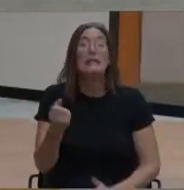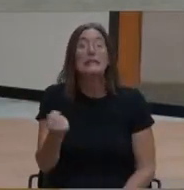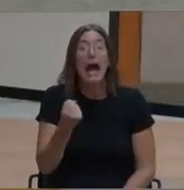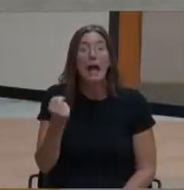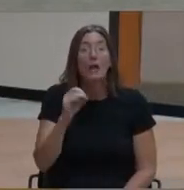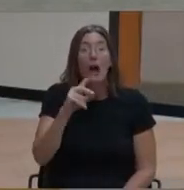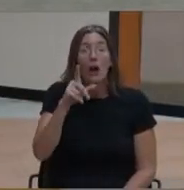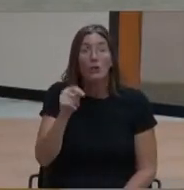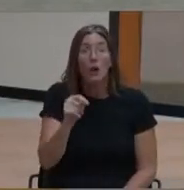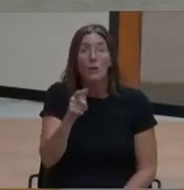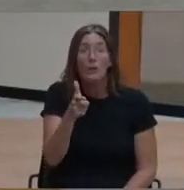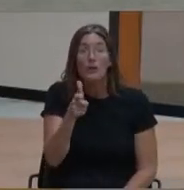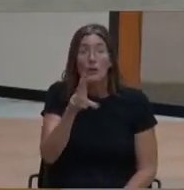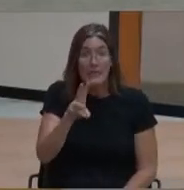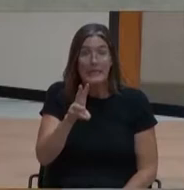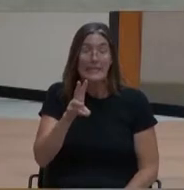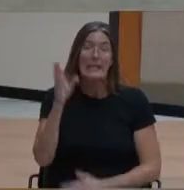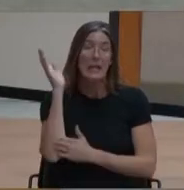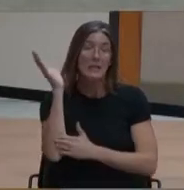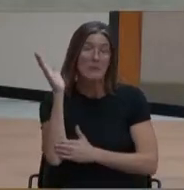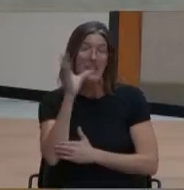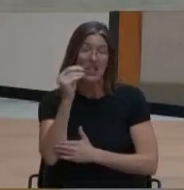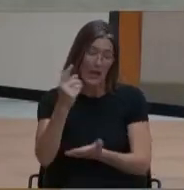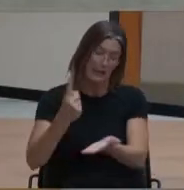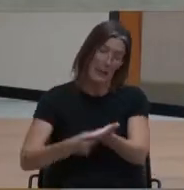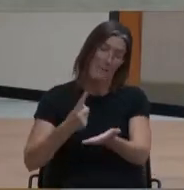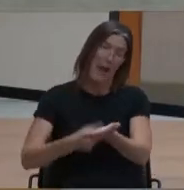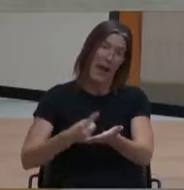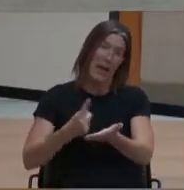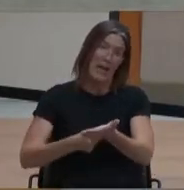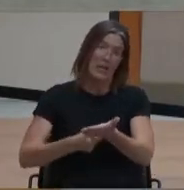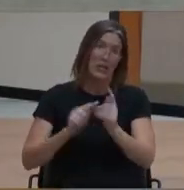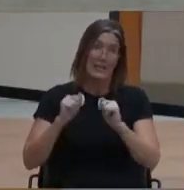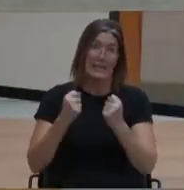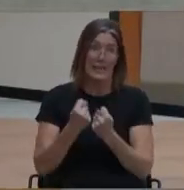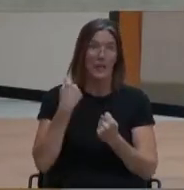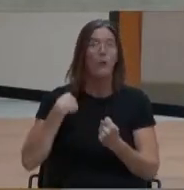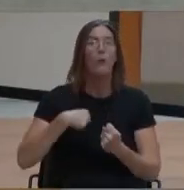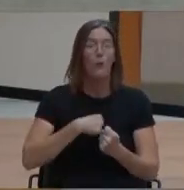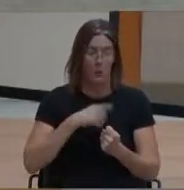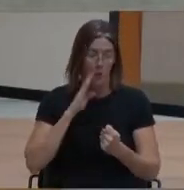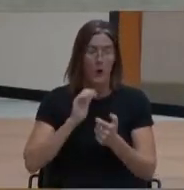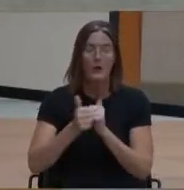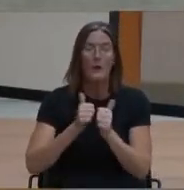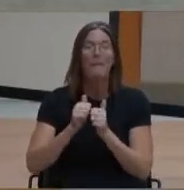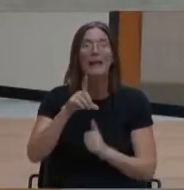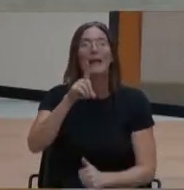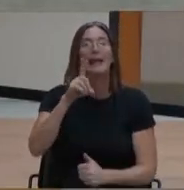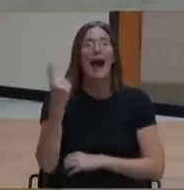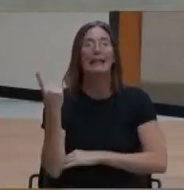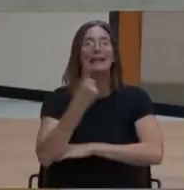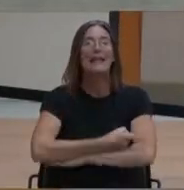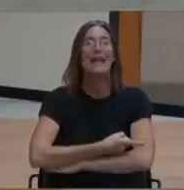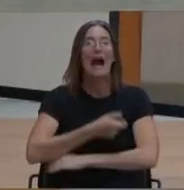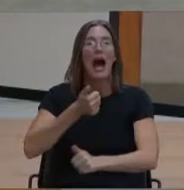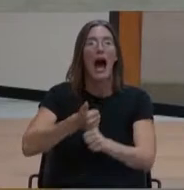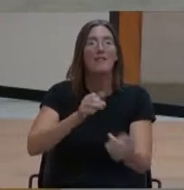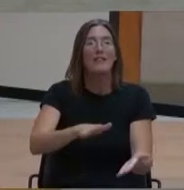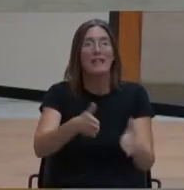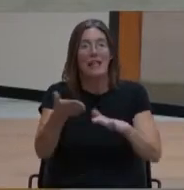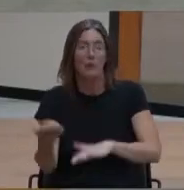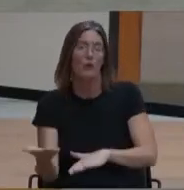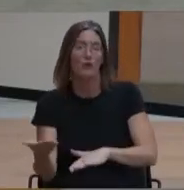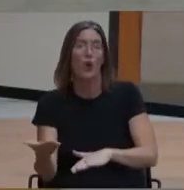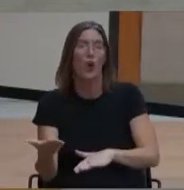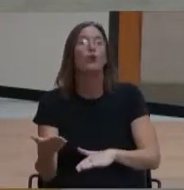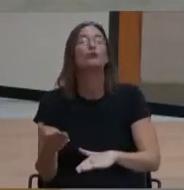Team will be competing at El Día de los Muertos Speech and Debate Tournament at Century High School. On October 31st, we're